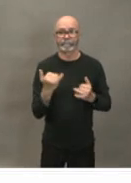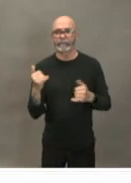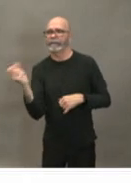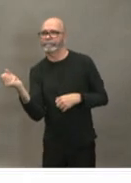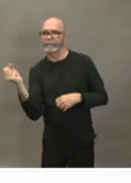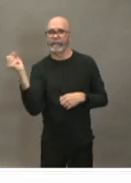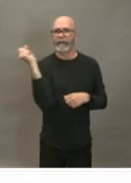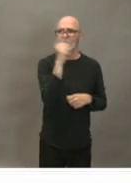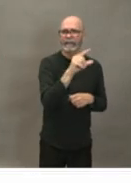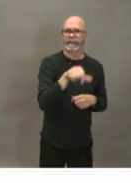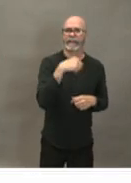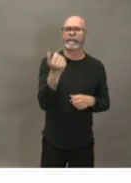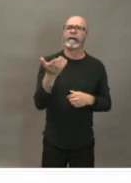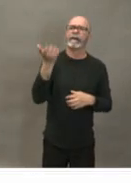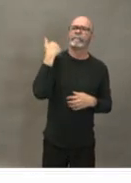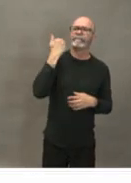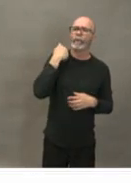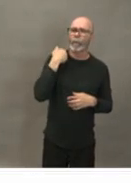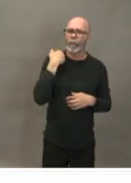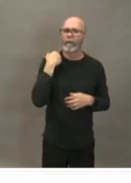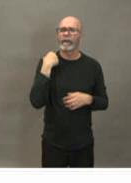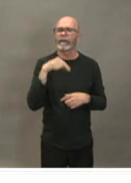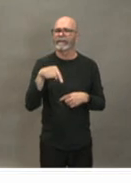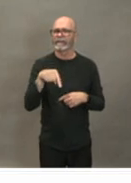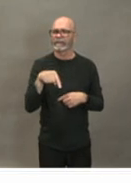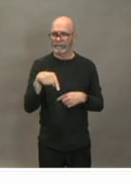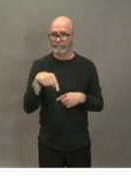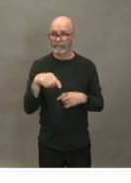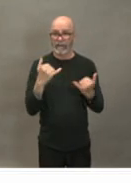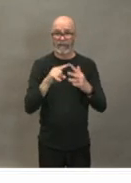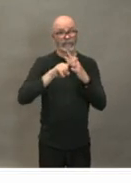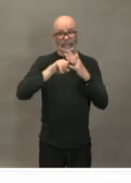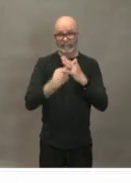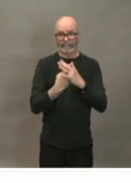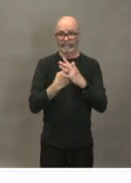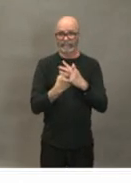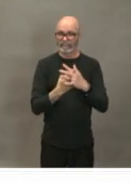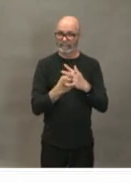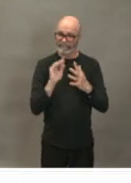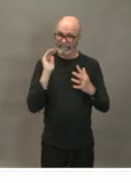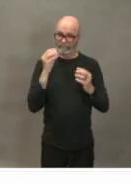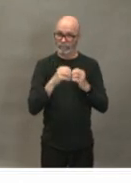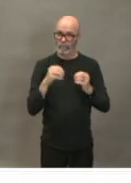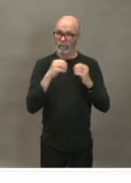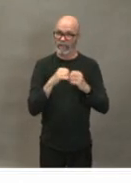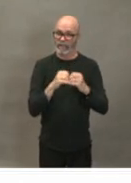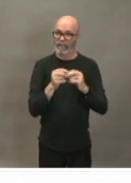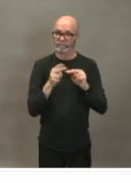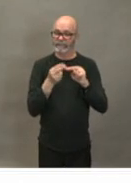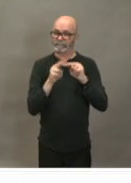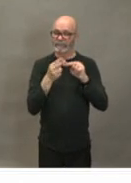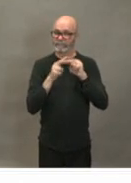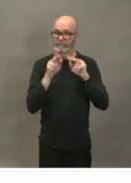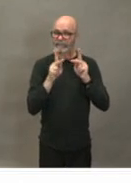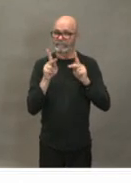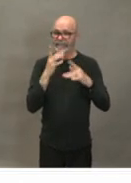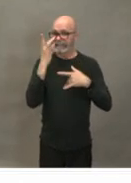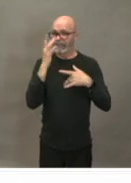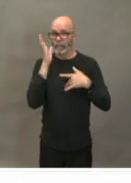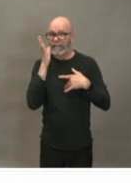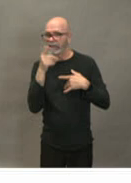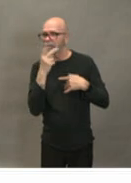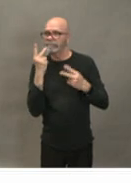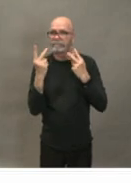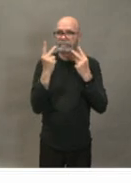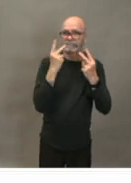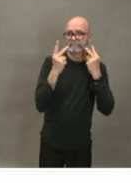things evolve in even north america and now on the west coast i think we have to acknowledge that the likelihood of us getting uh a case here in